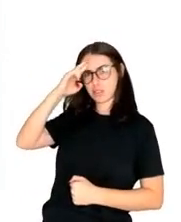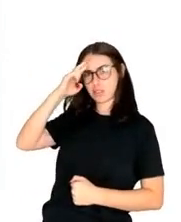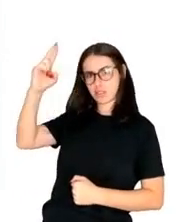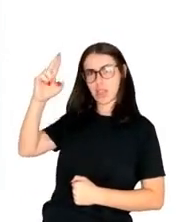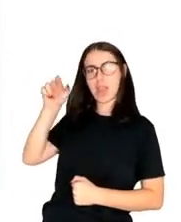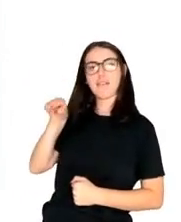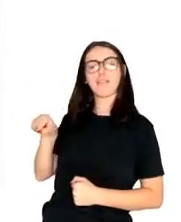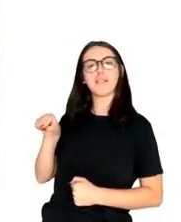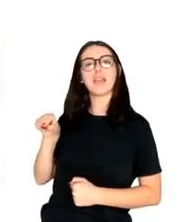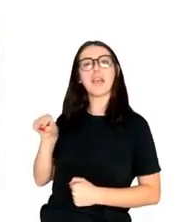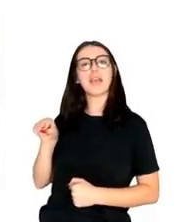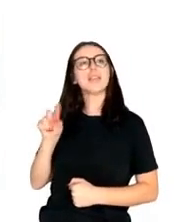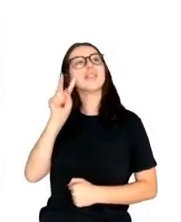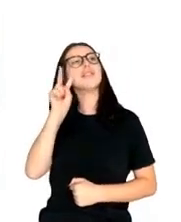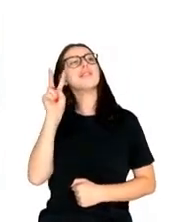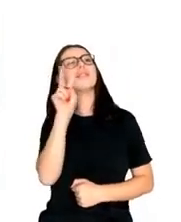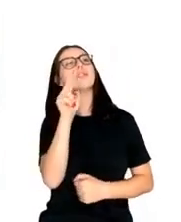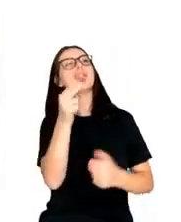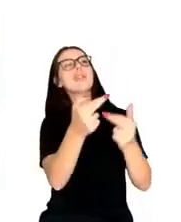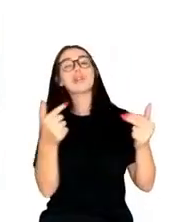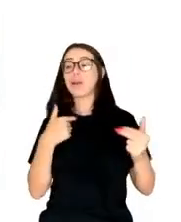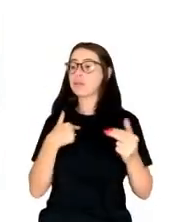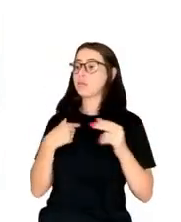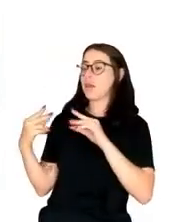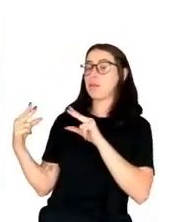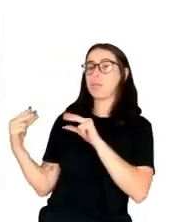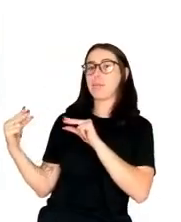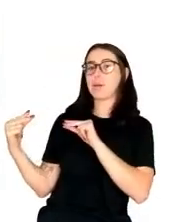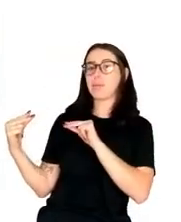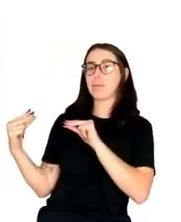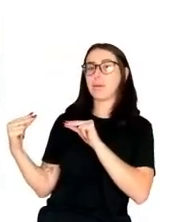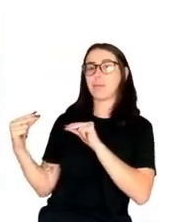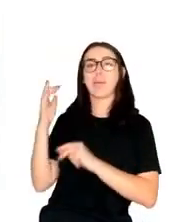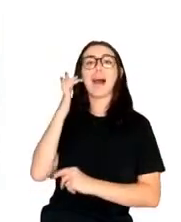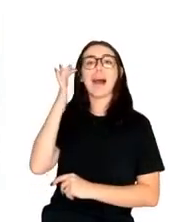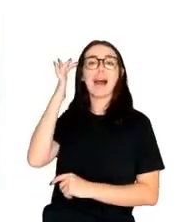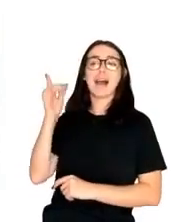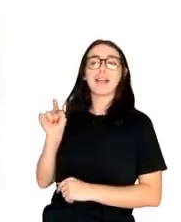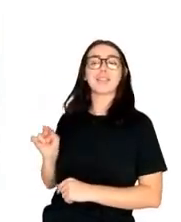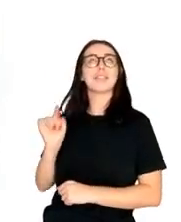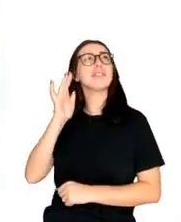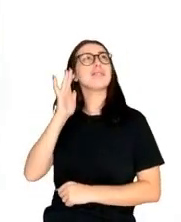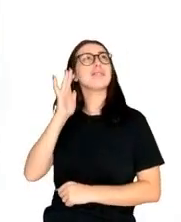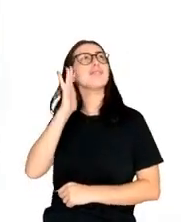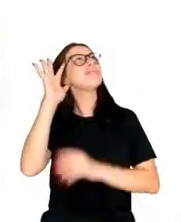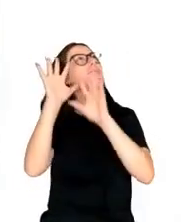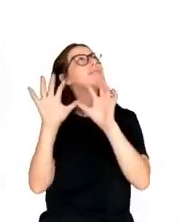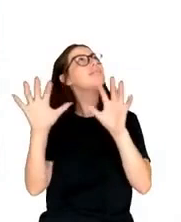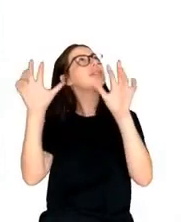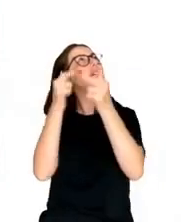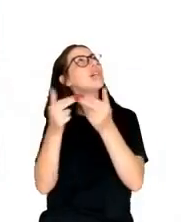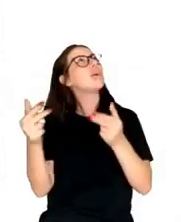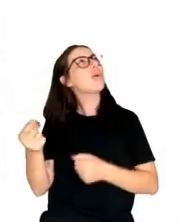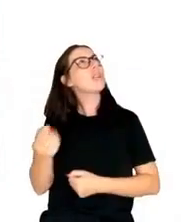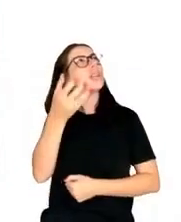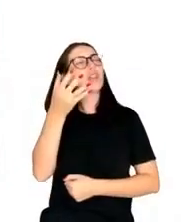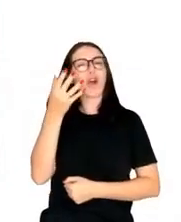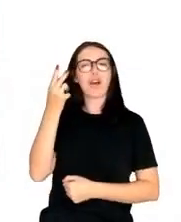maybe he was struck, you know, by a thought that was new to him. And I thought, this is it. This is my moment.